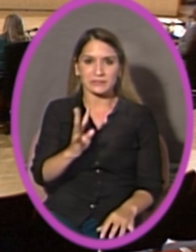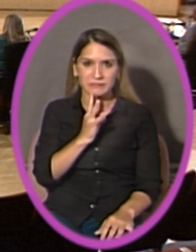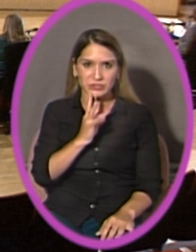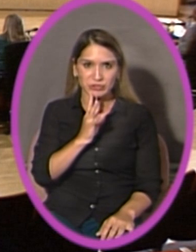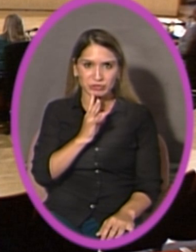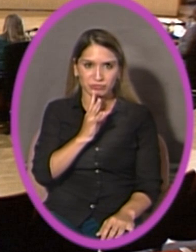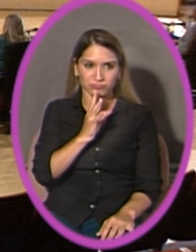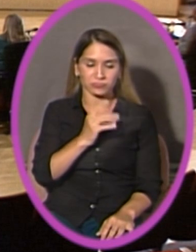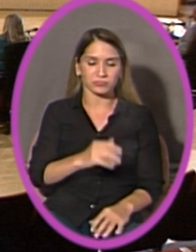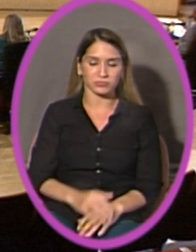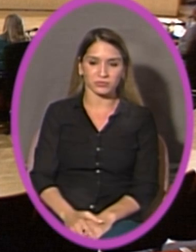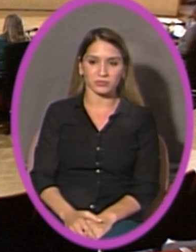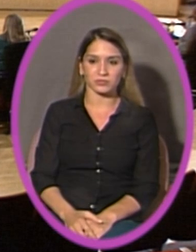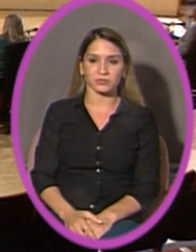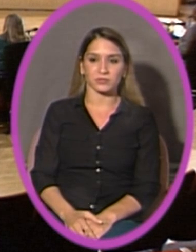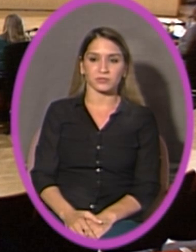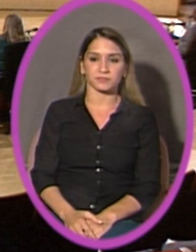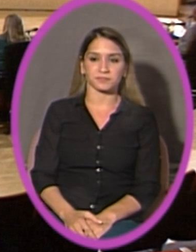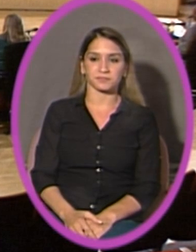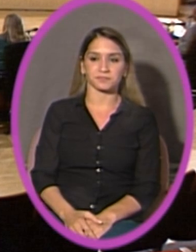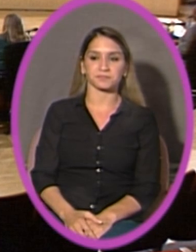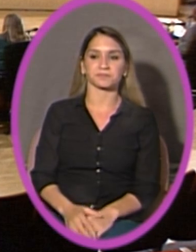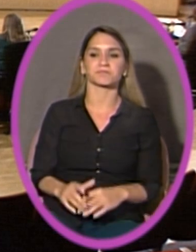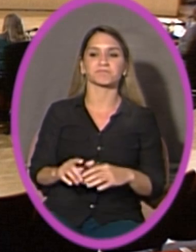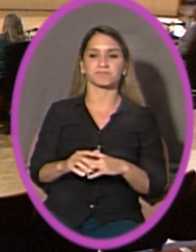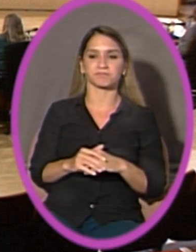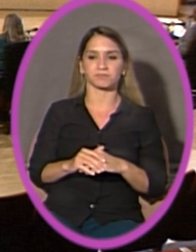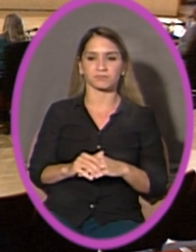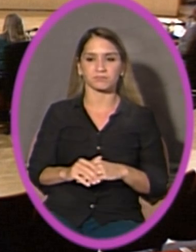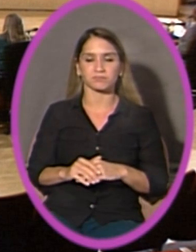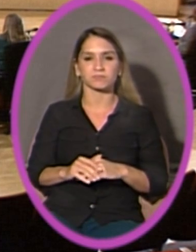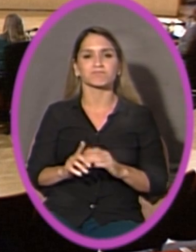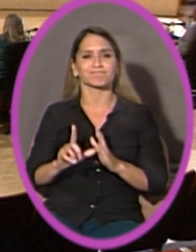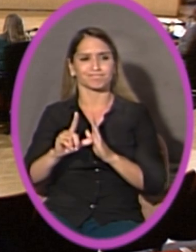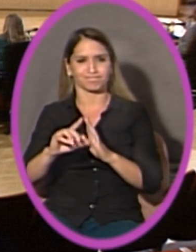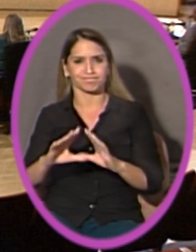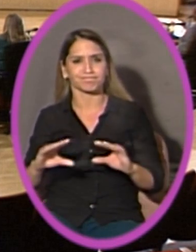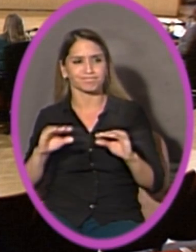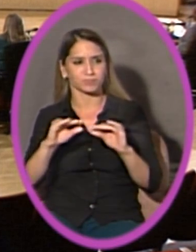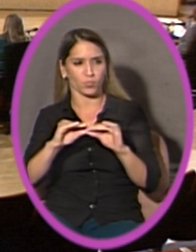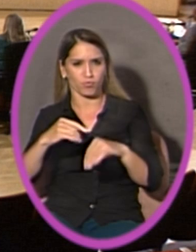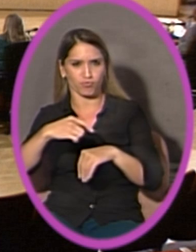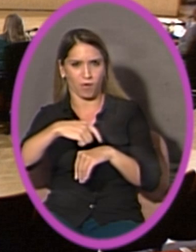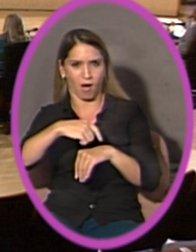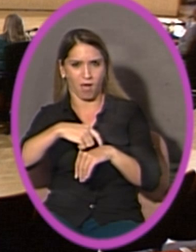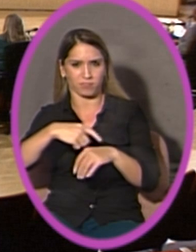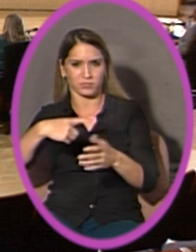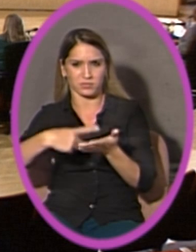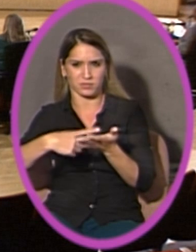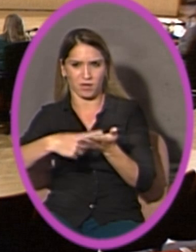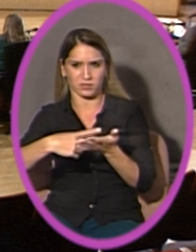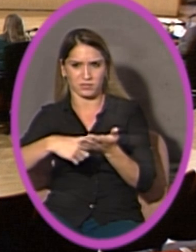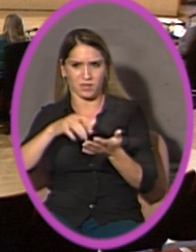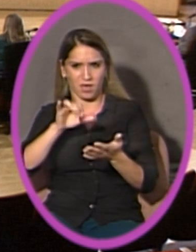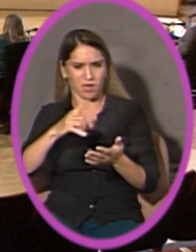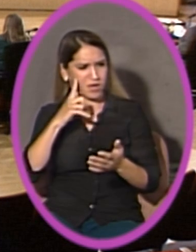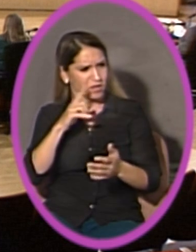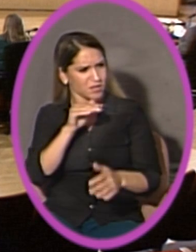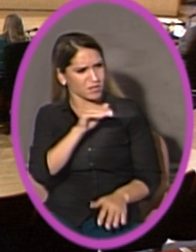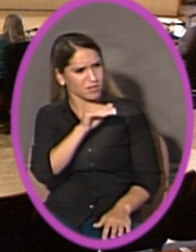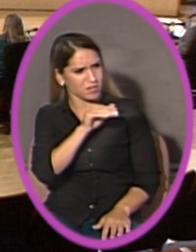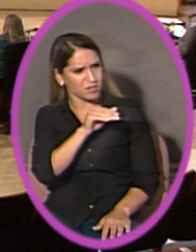I will have ample time to discuss that when I think the one that brings the rulemaking is the superintendent. Right, Mr. Harvey?